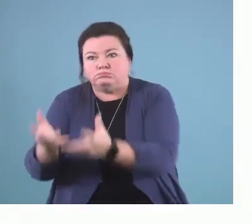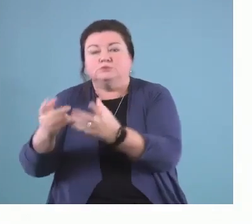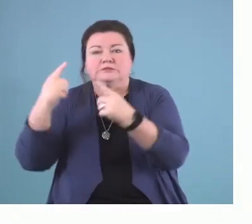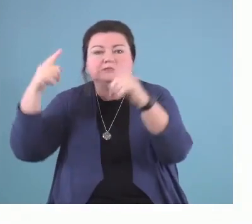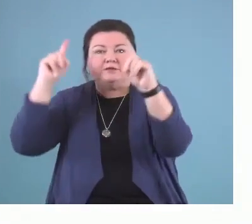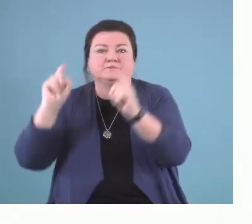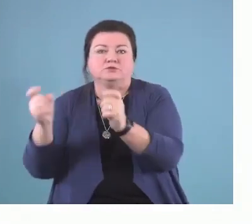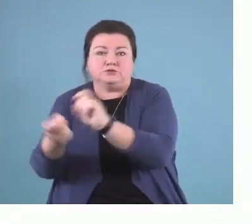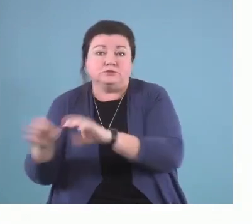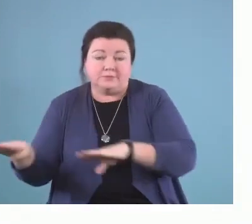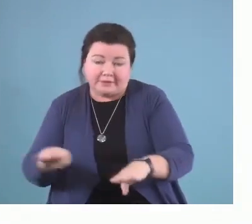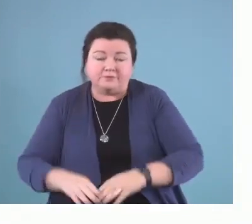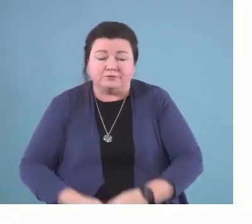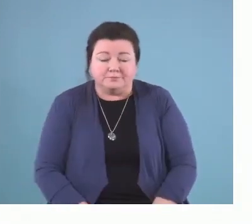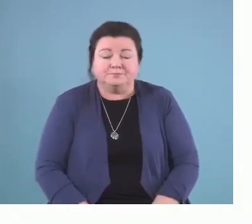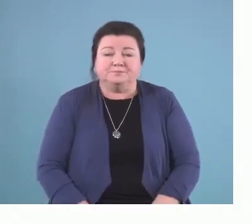change.